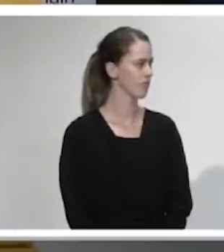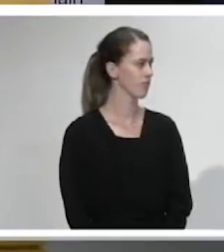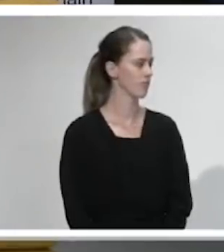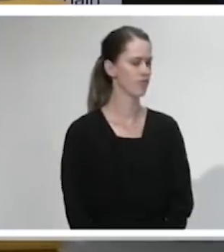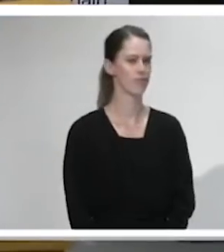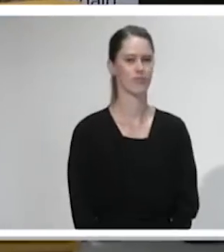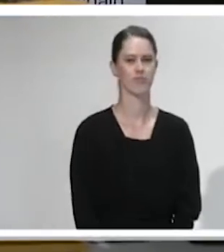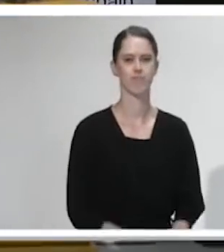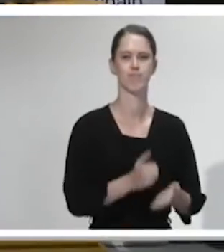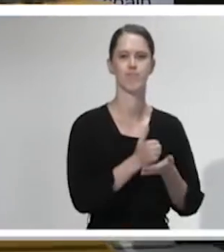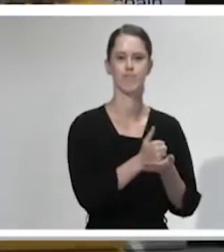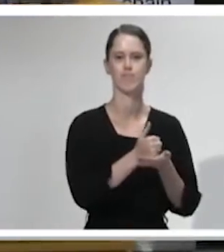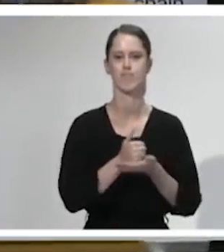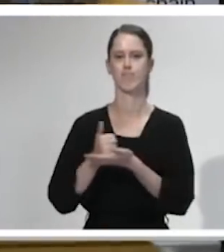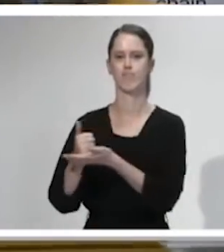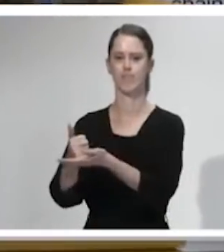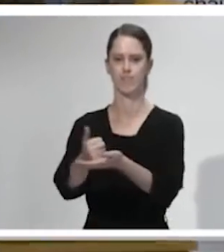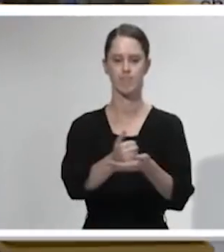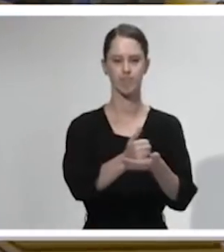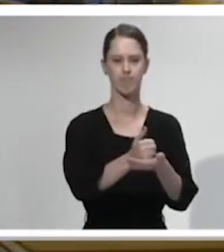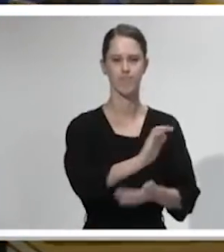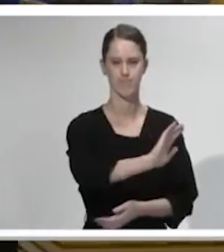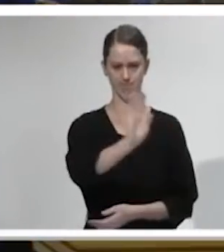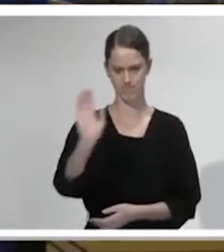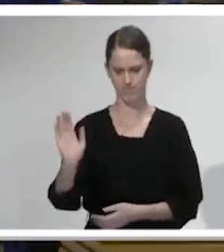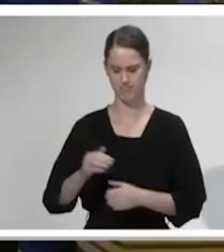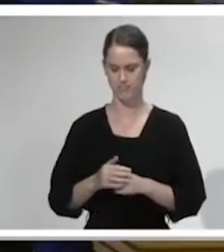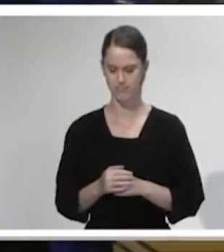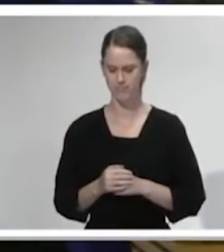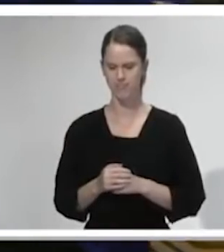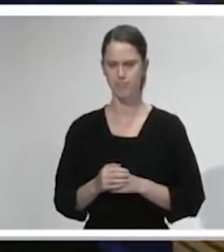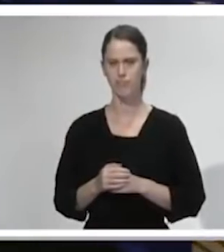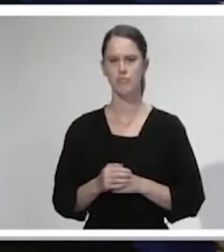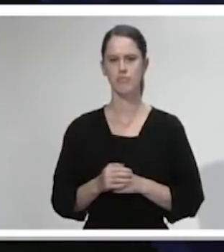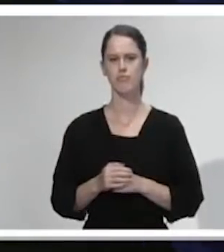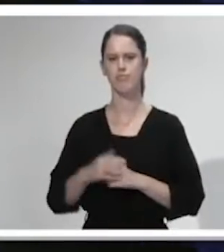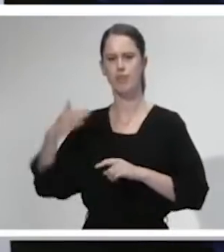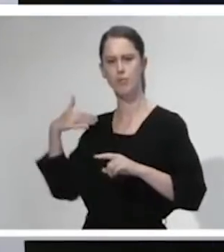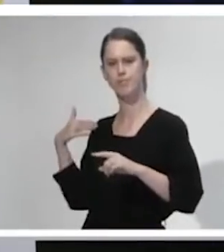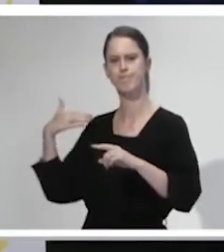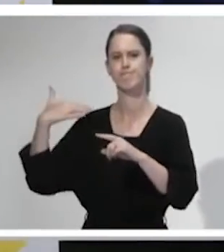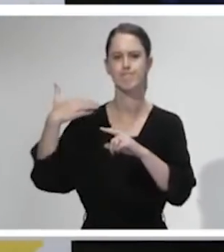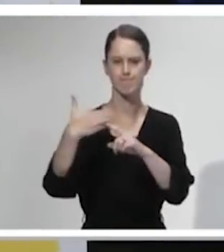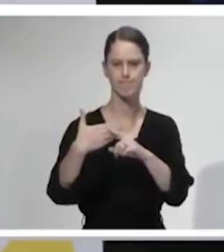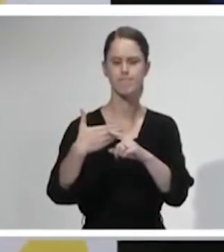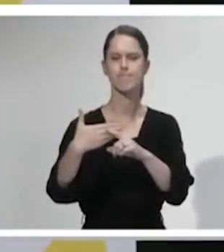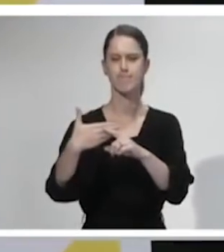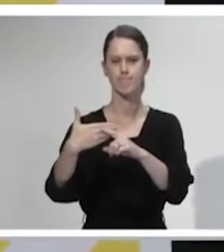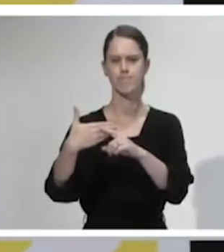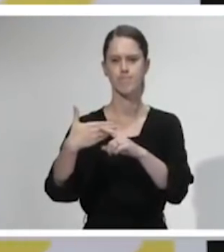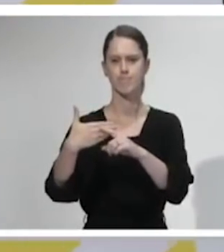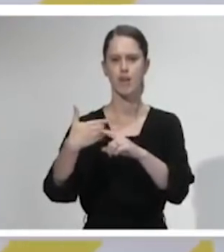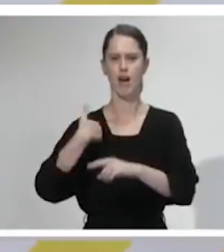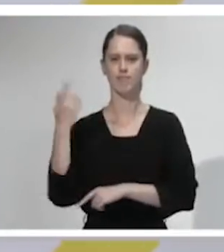Tēnā koutou ka tō, ngā mihi nui ki ga koutou. Over the past few weeks, I have often used my time at this